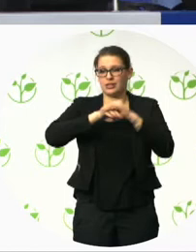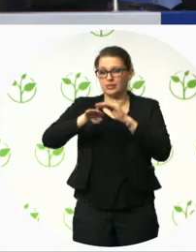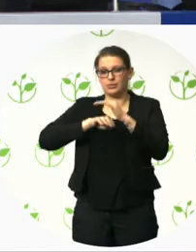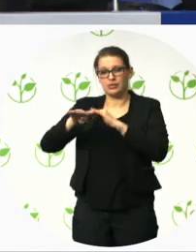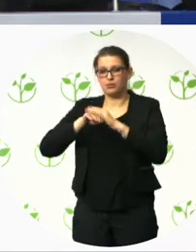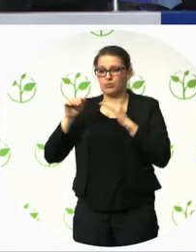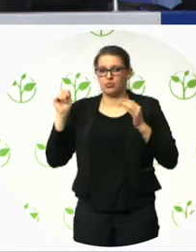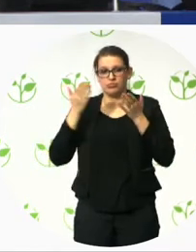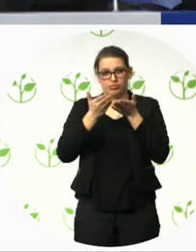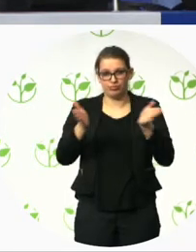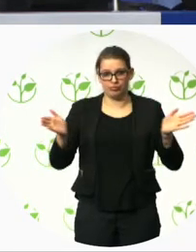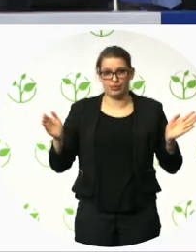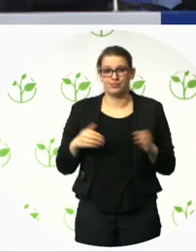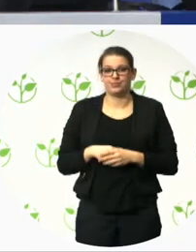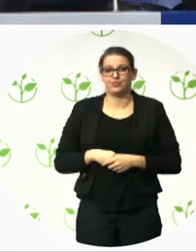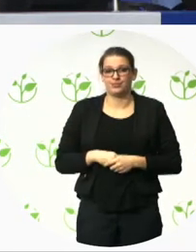barrier-free.